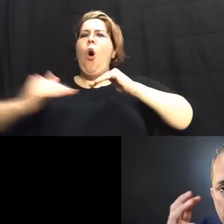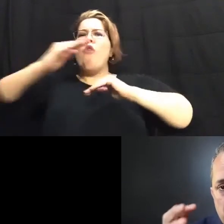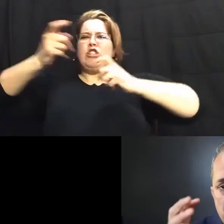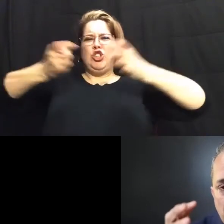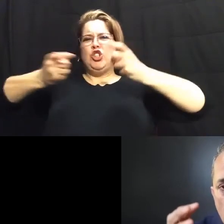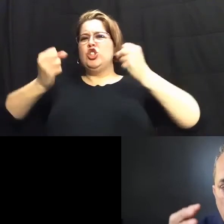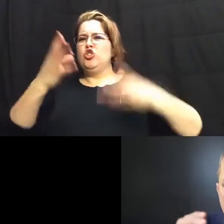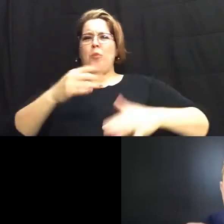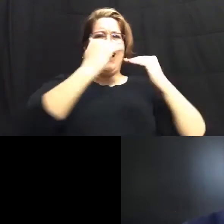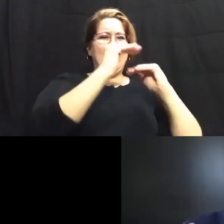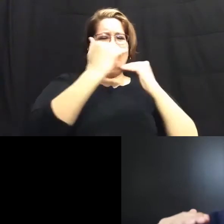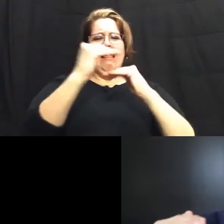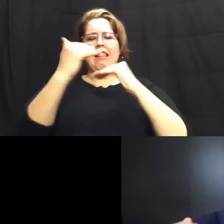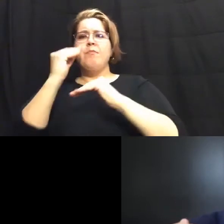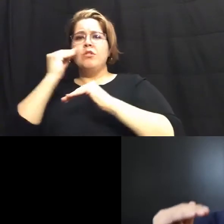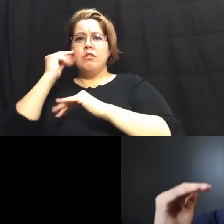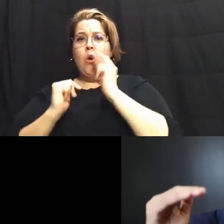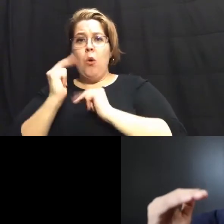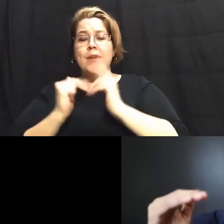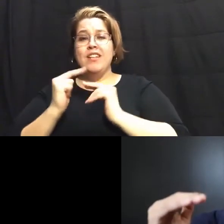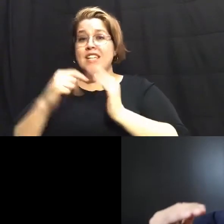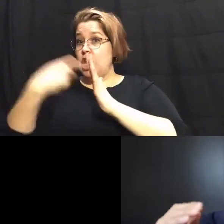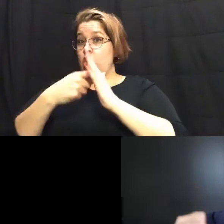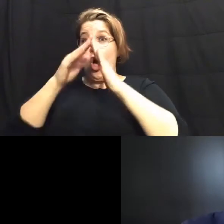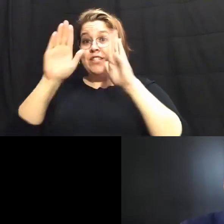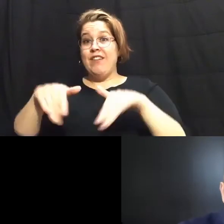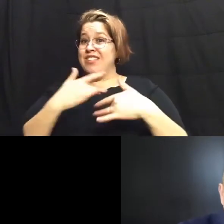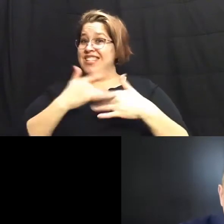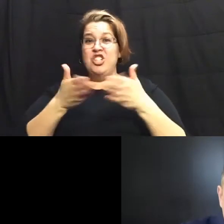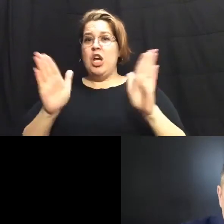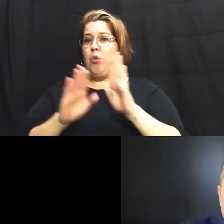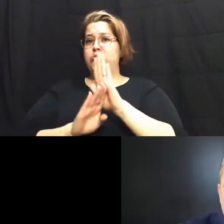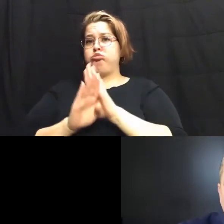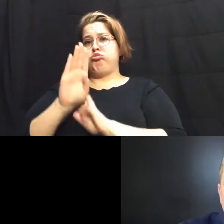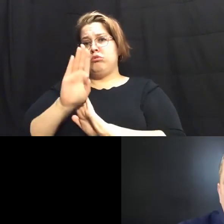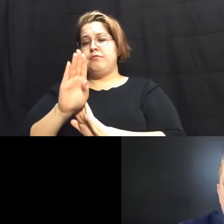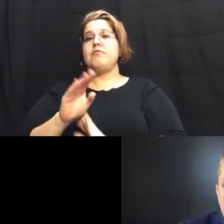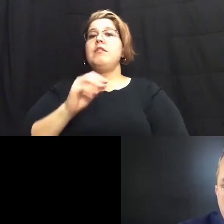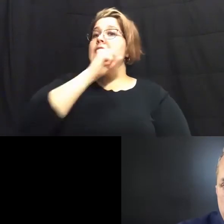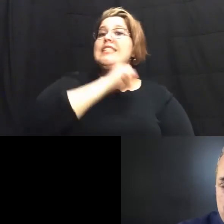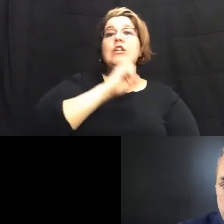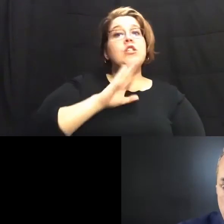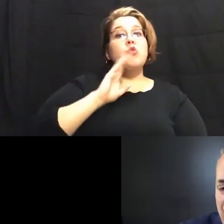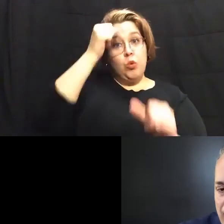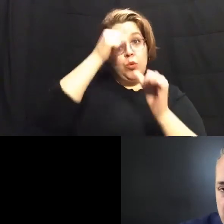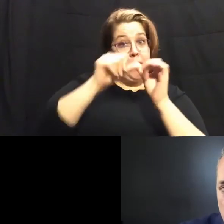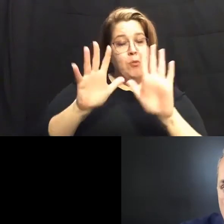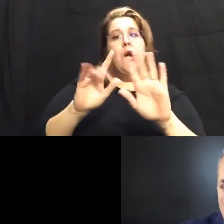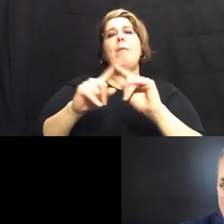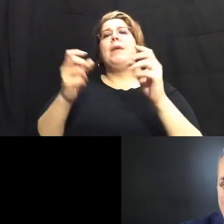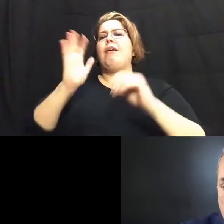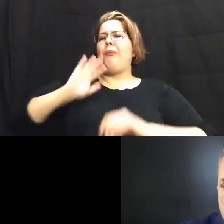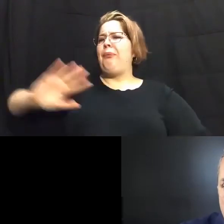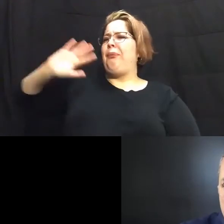restrictions on home builders that the cost of houses are rising so the seniors will remember this but years ago decades ago